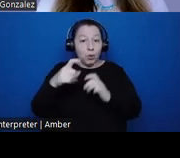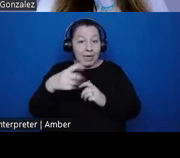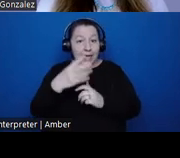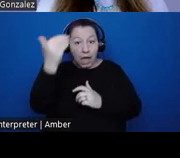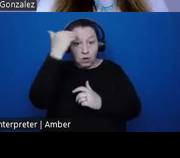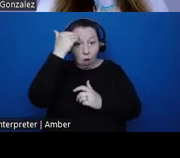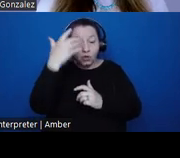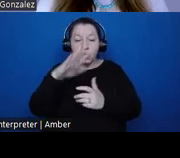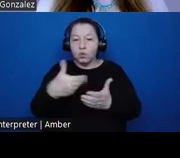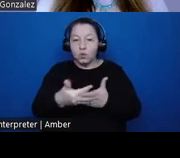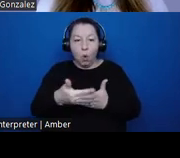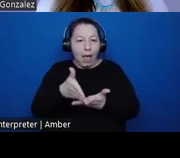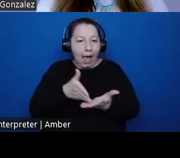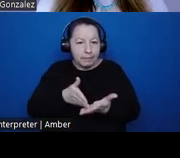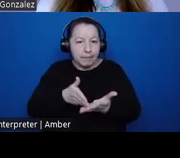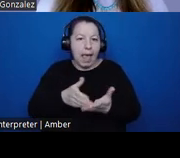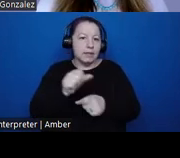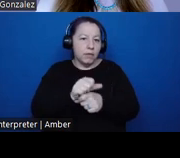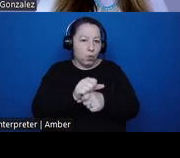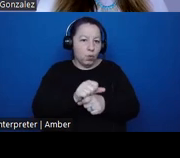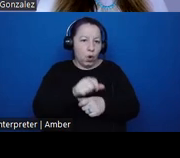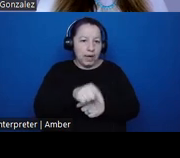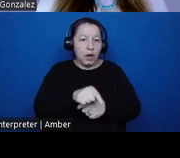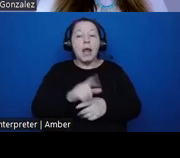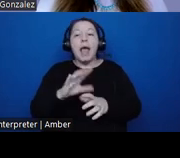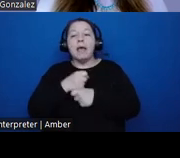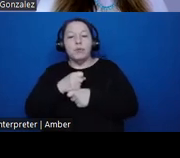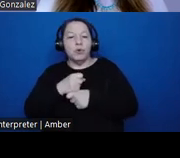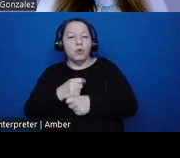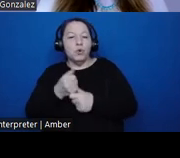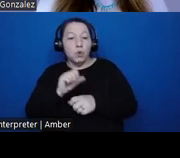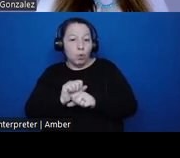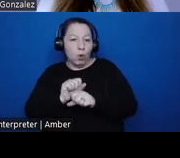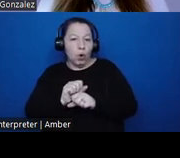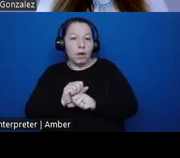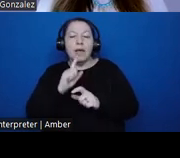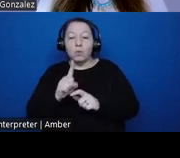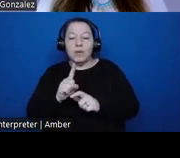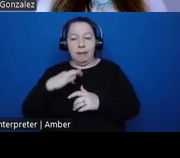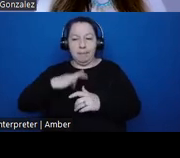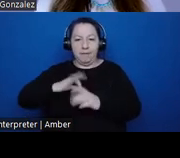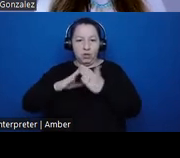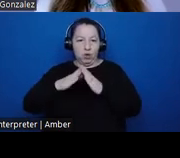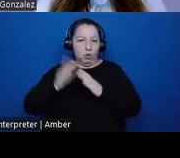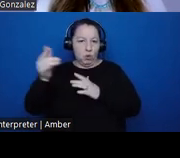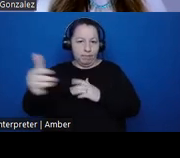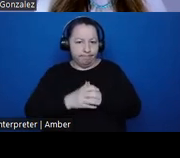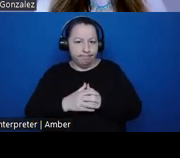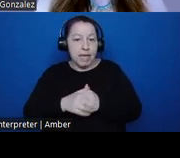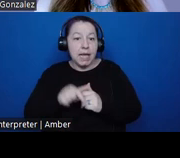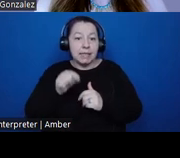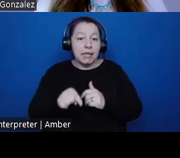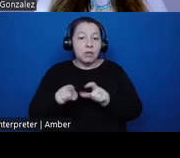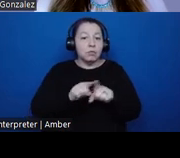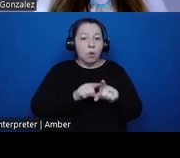all aspects of work and to produce work that ultimately benefits the community. These features in turn foster community and